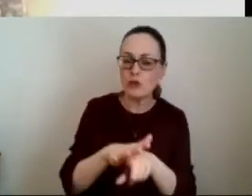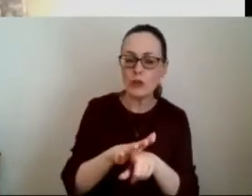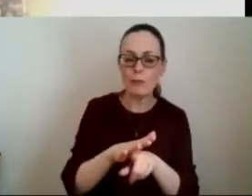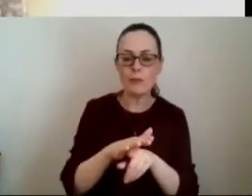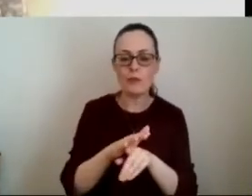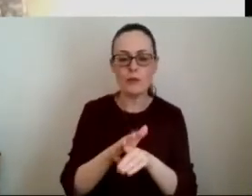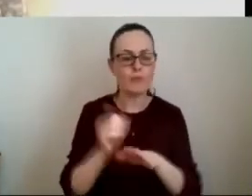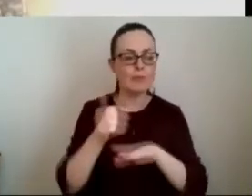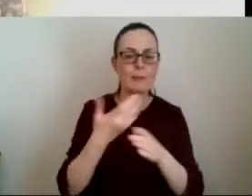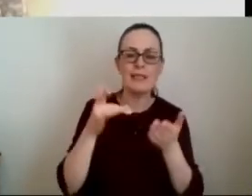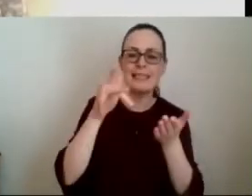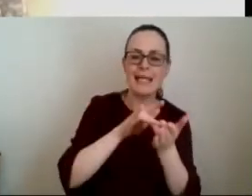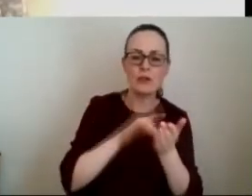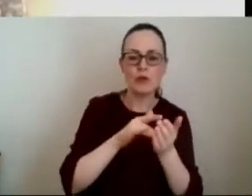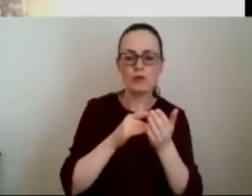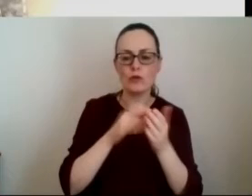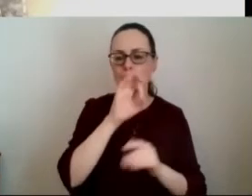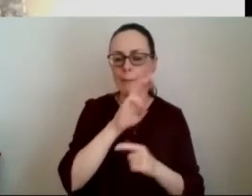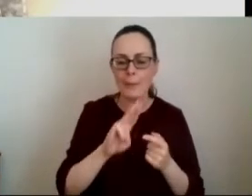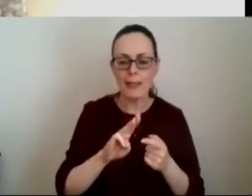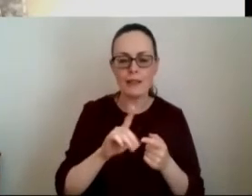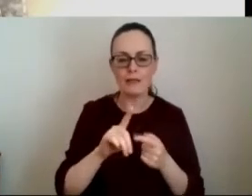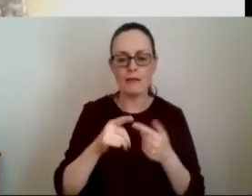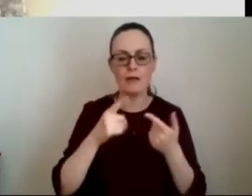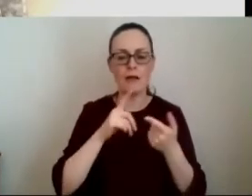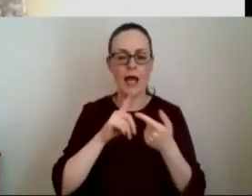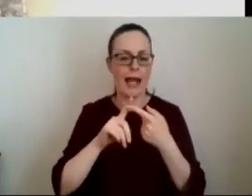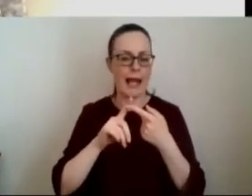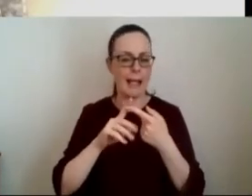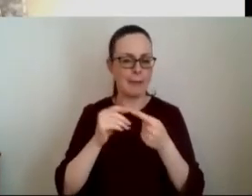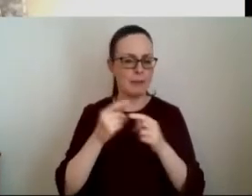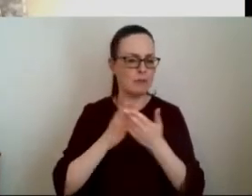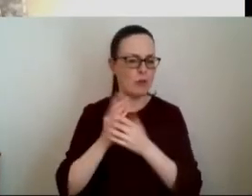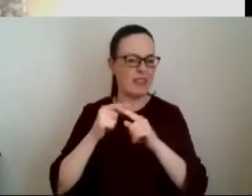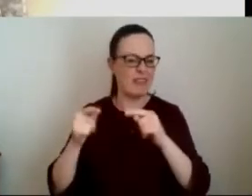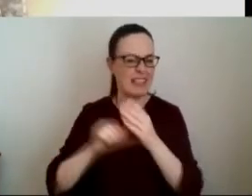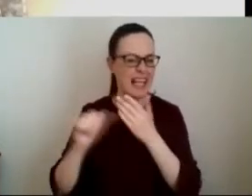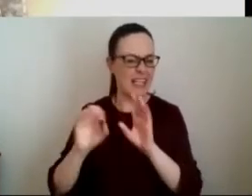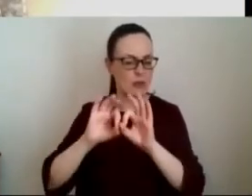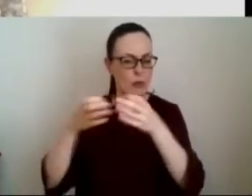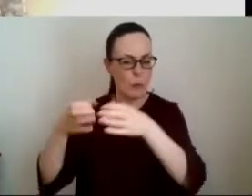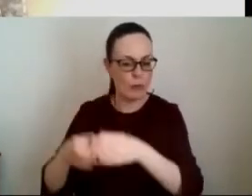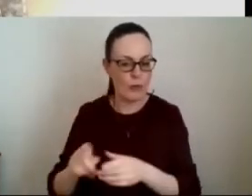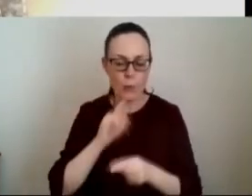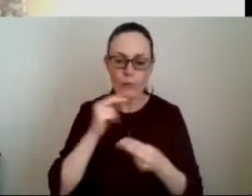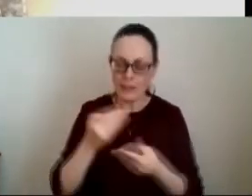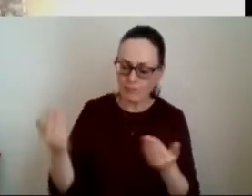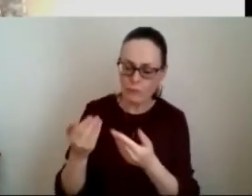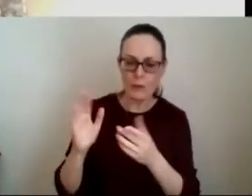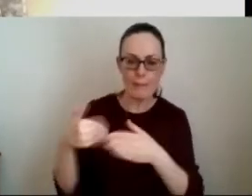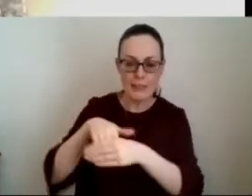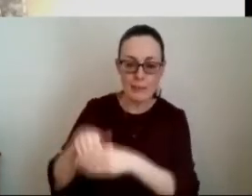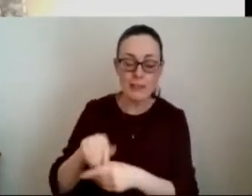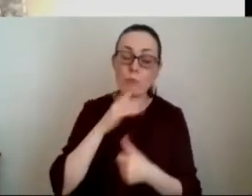general practice to those areas outside the normal age bounds that we might be working through in order to improve participation and with other